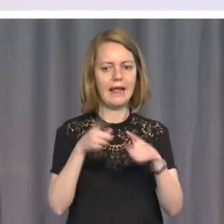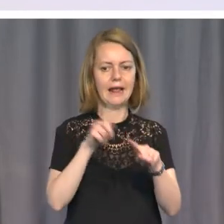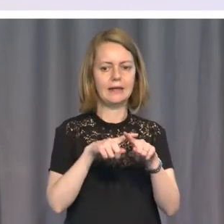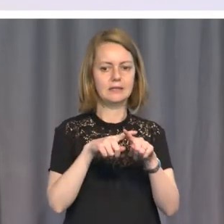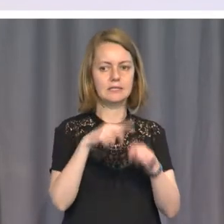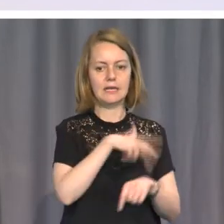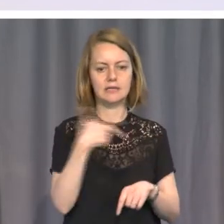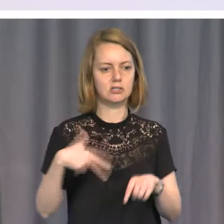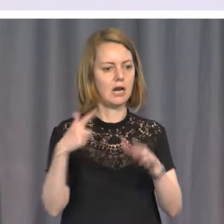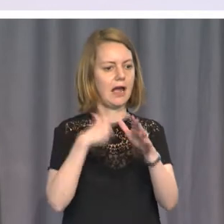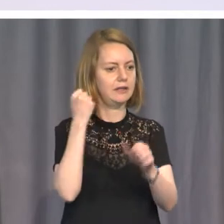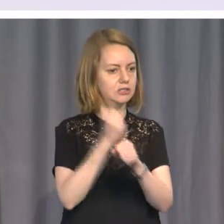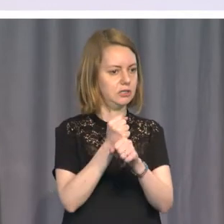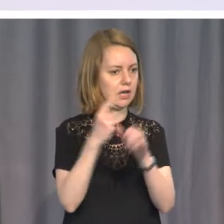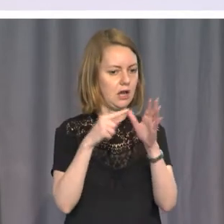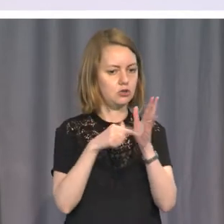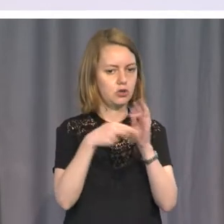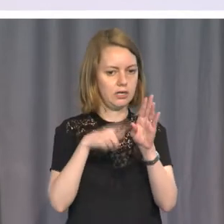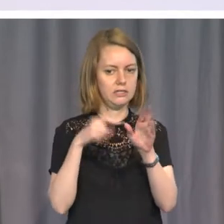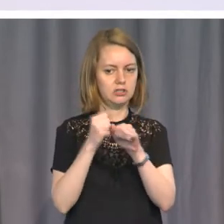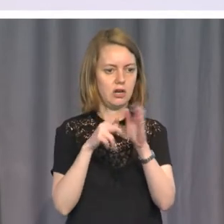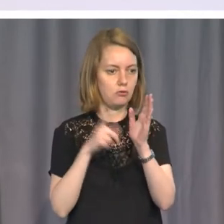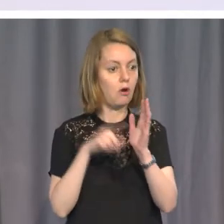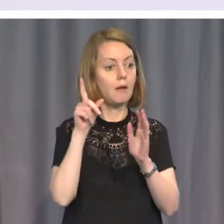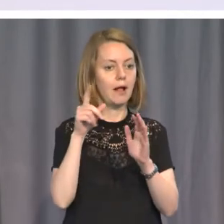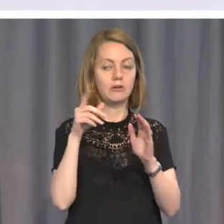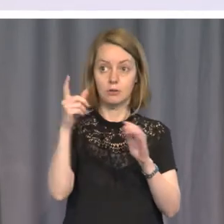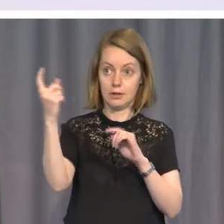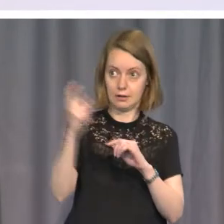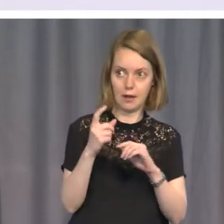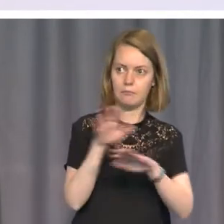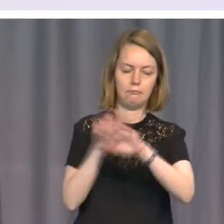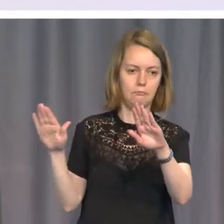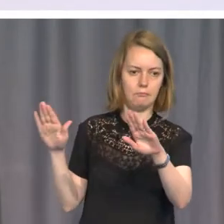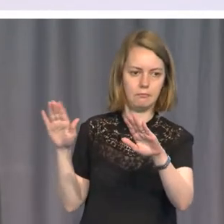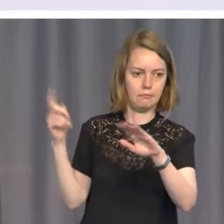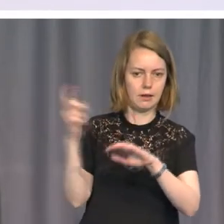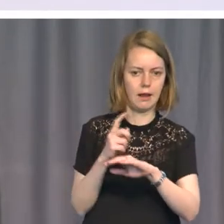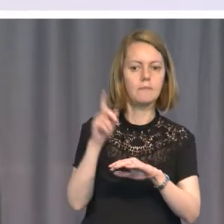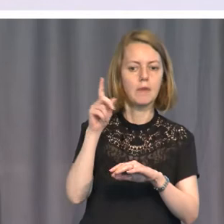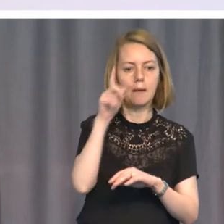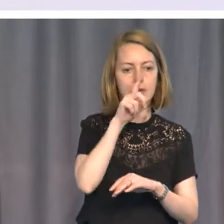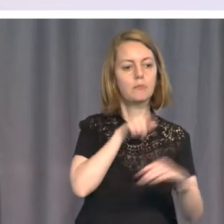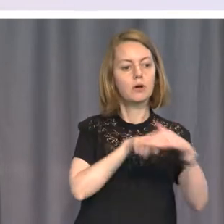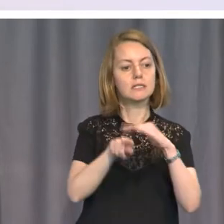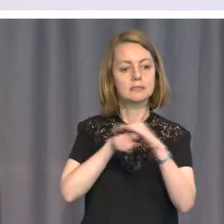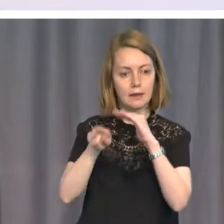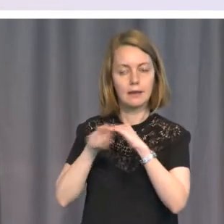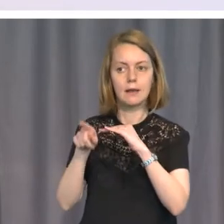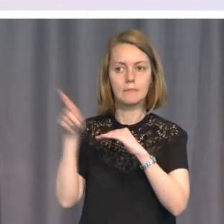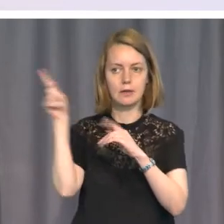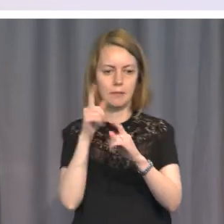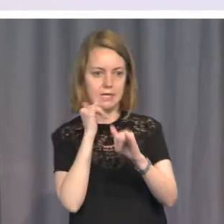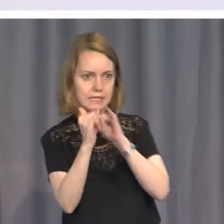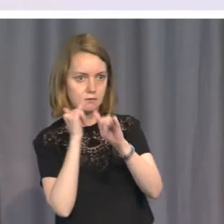General. Of course, they weren't allowed to enter the country. But they interviewed survivors outside it and formed an